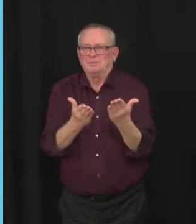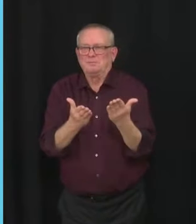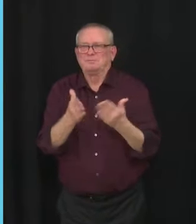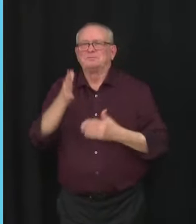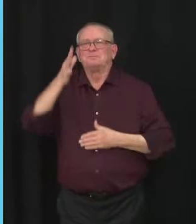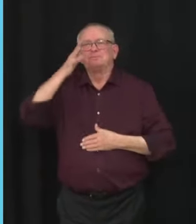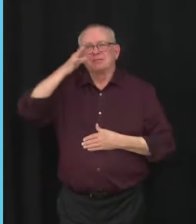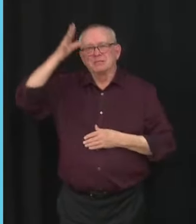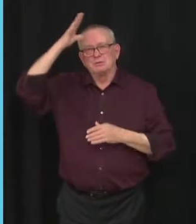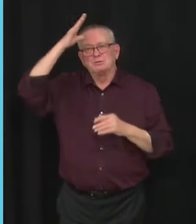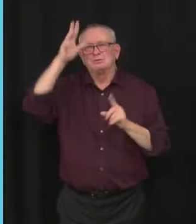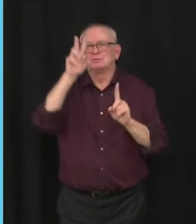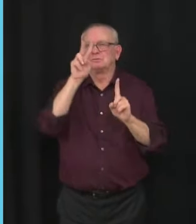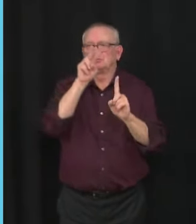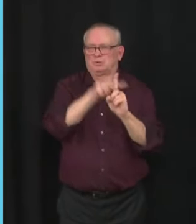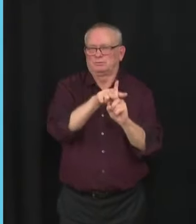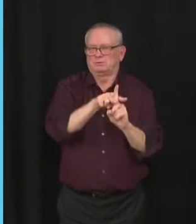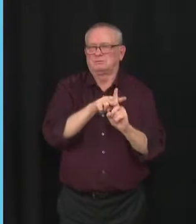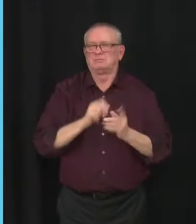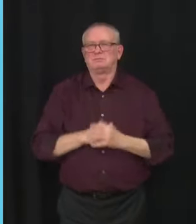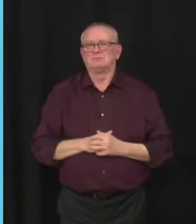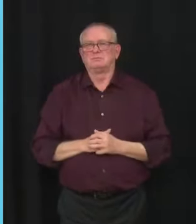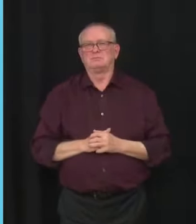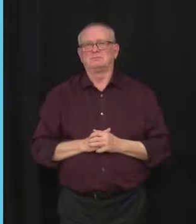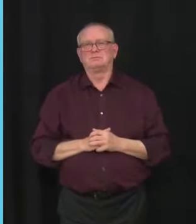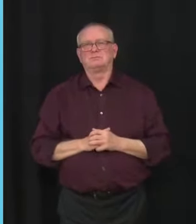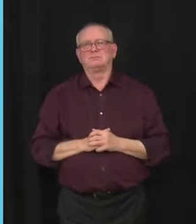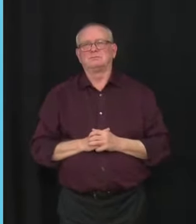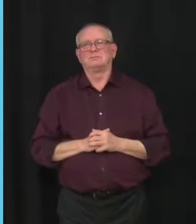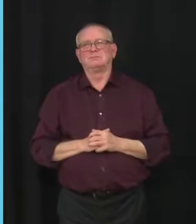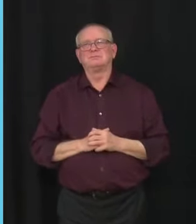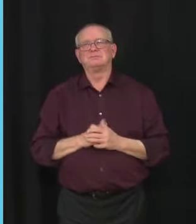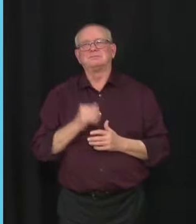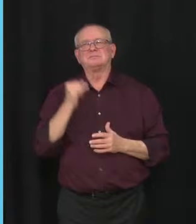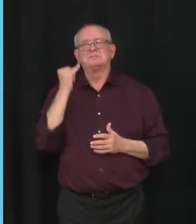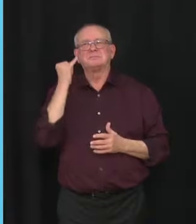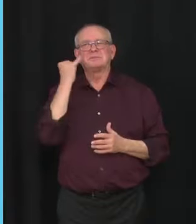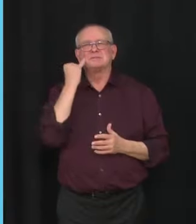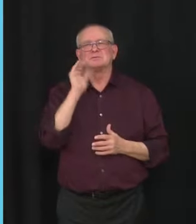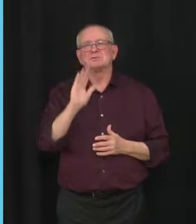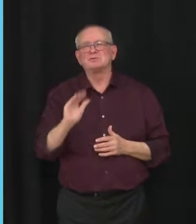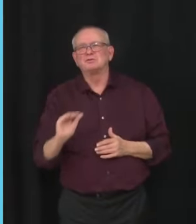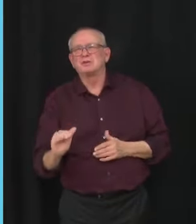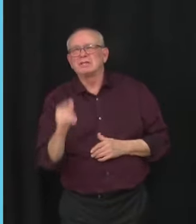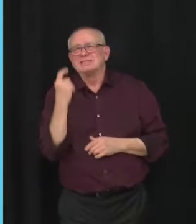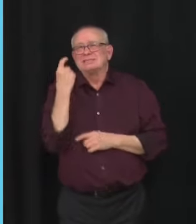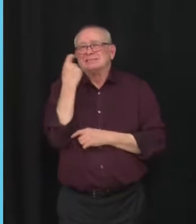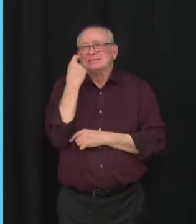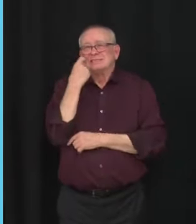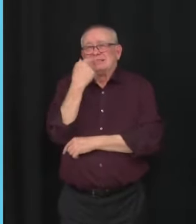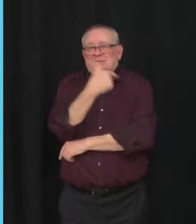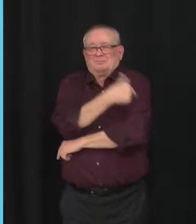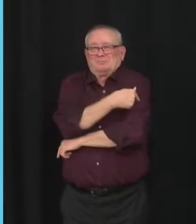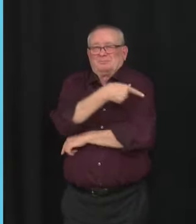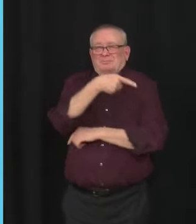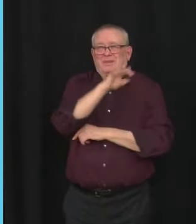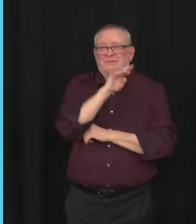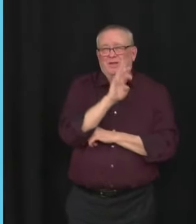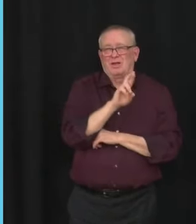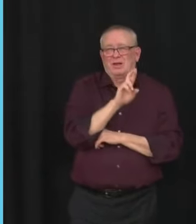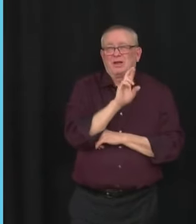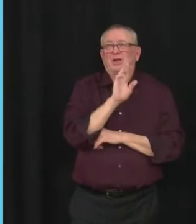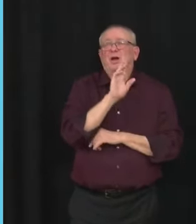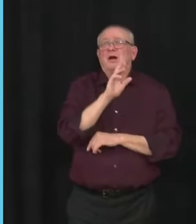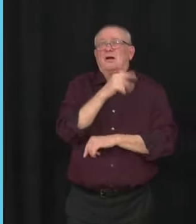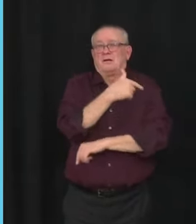If your child was recently immunized with another vaccine, such as influenza, it is also recommended to wait 14 days before